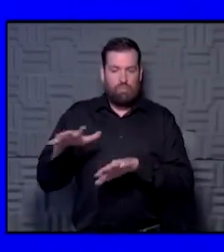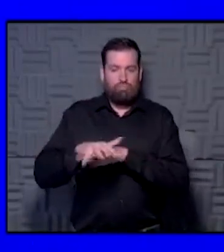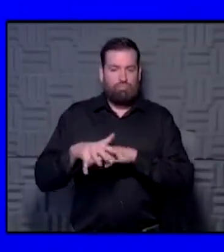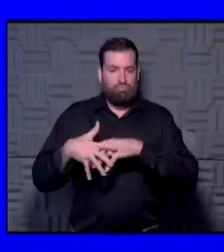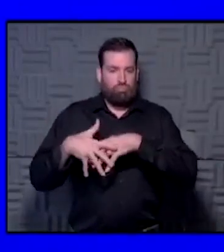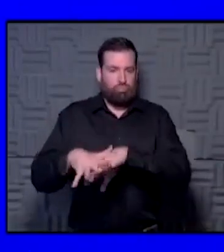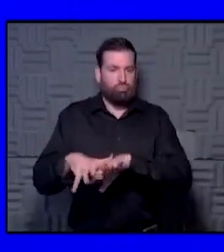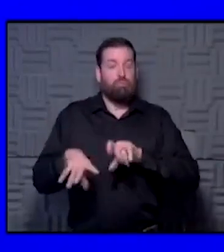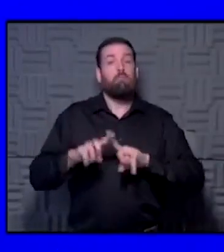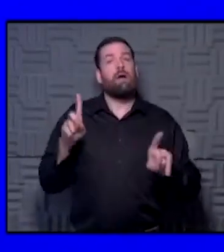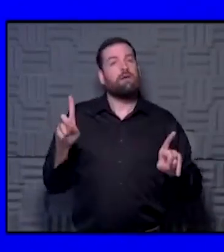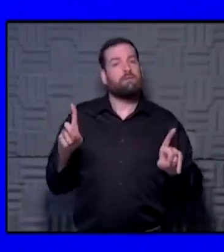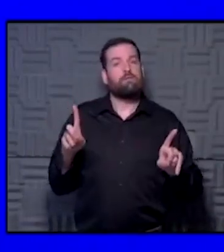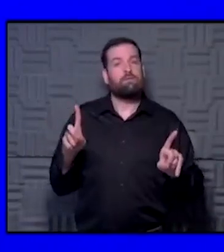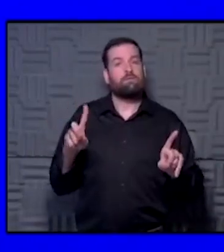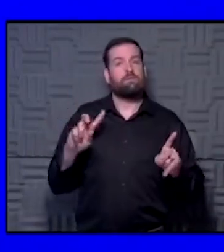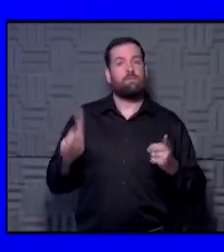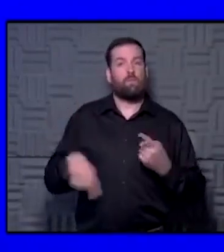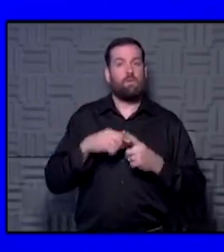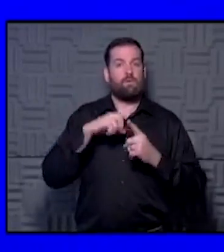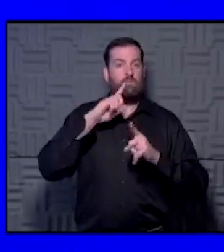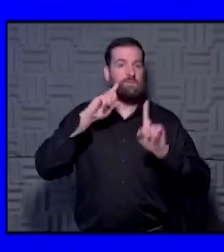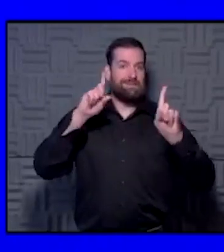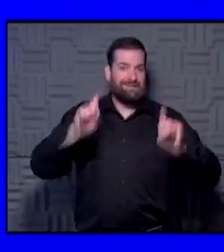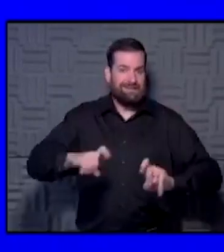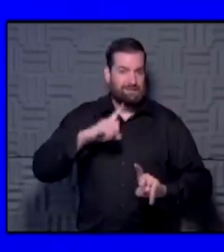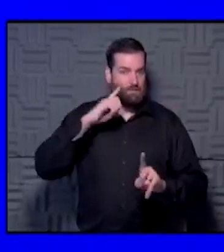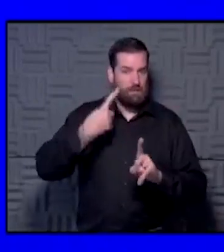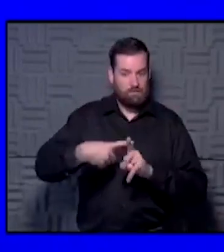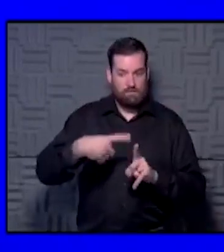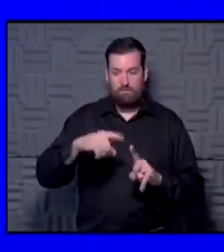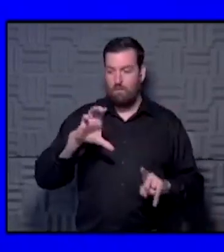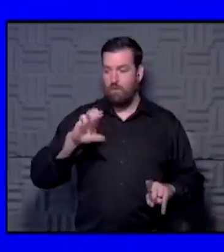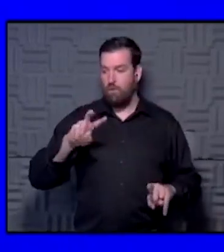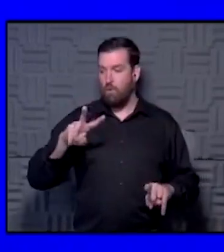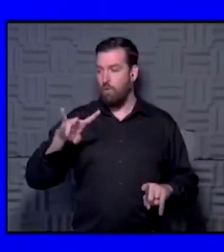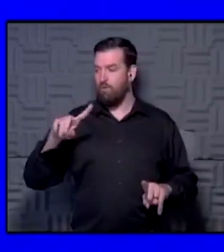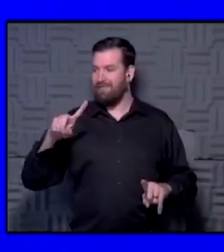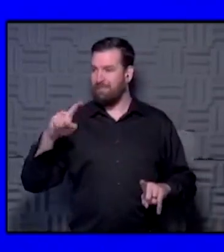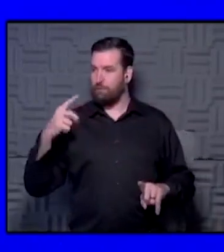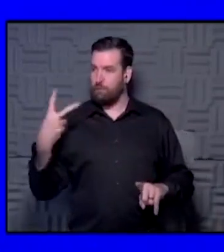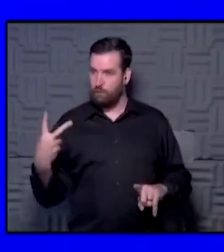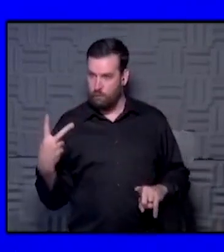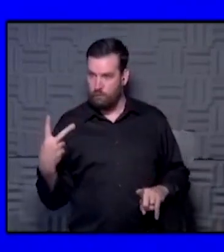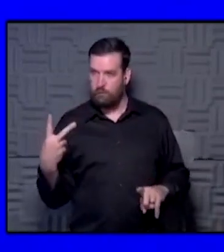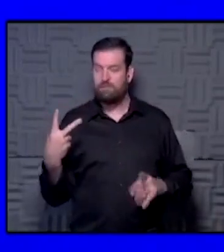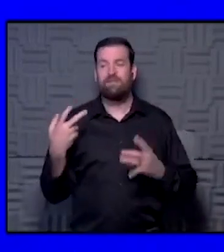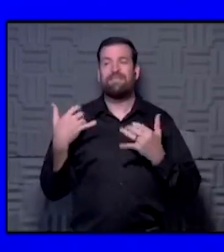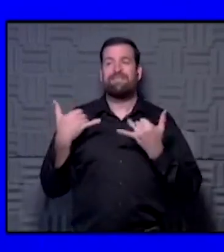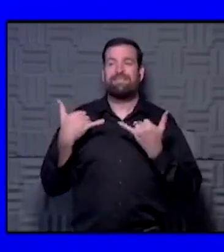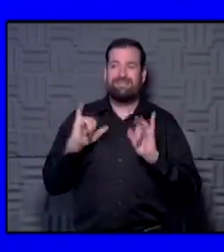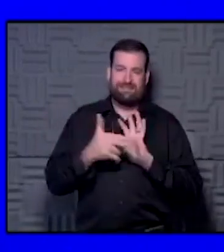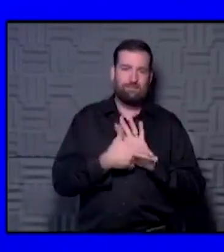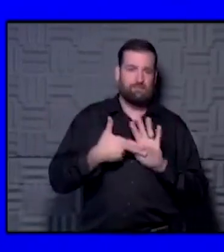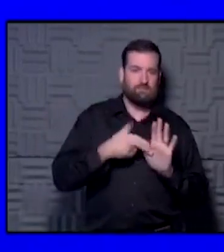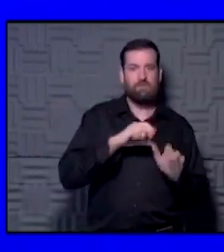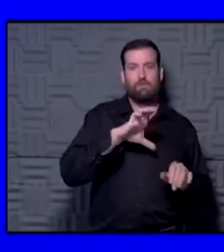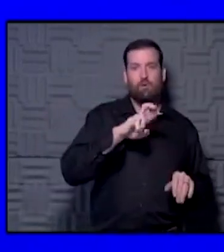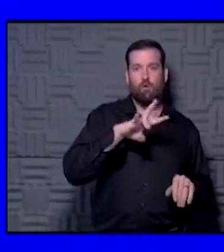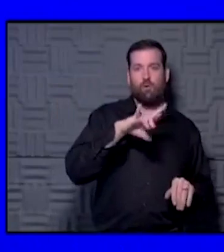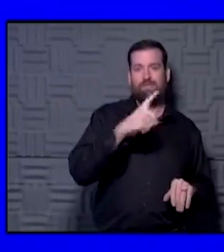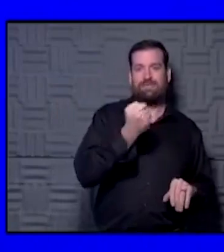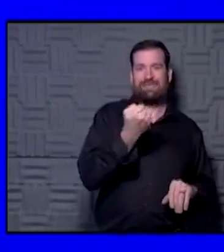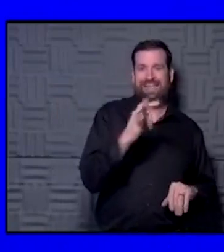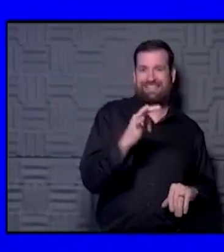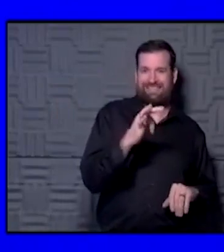However, you know, when you do test positive for SARS-CoV-2 on the PCR, you are still considered a COVID-19